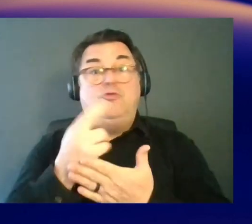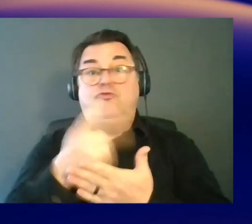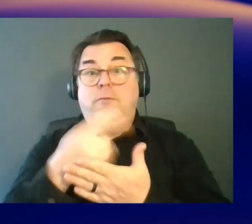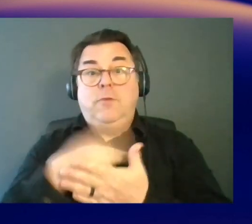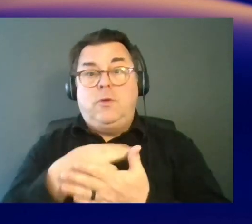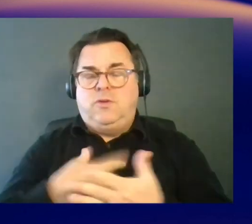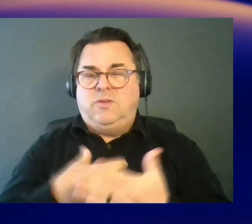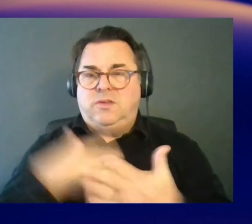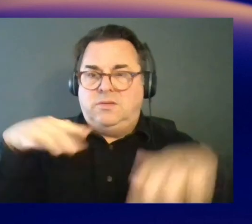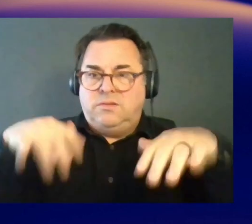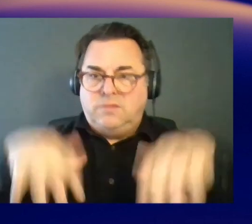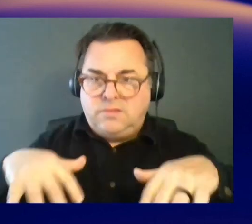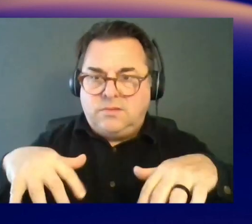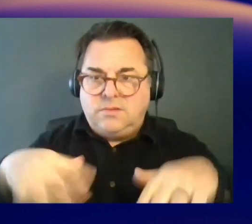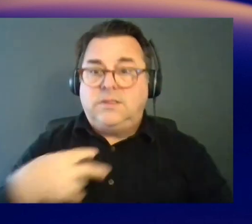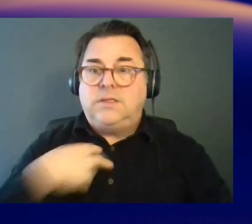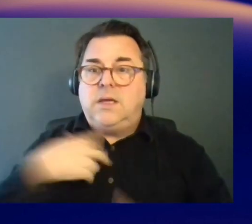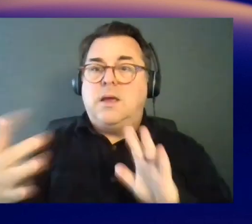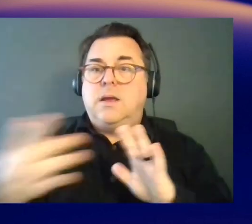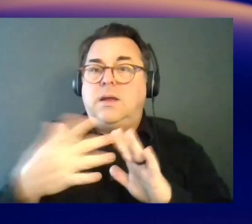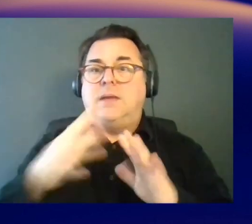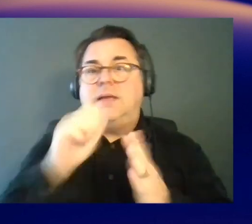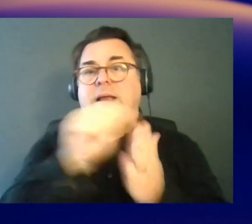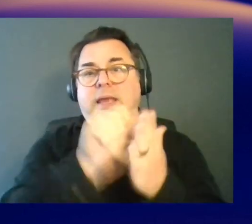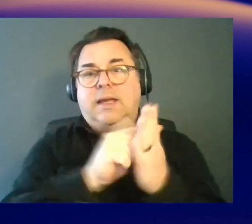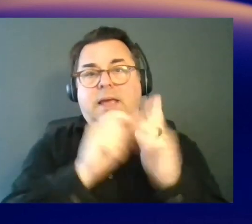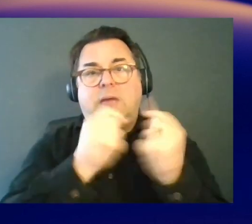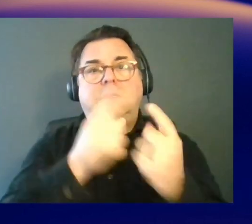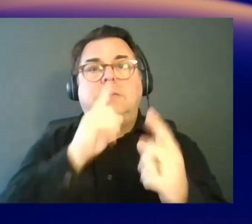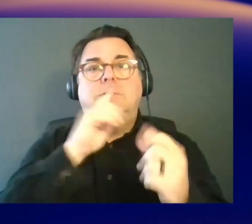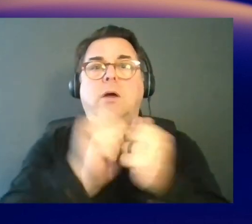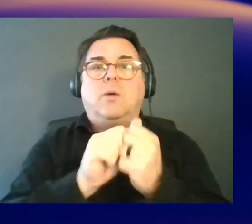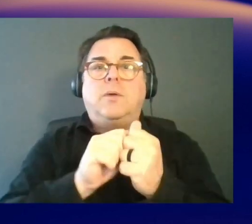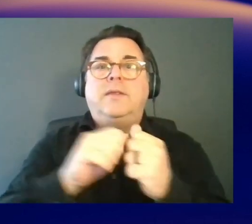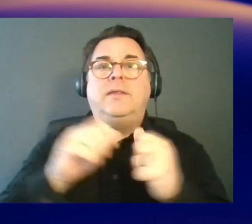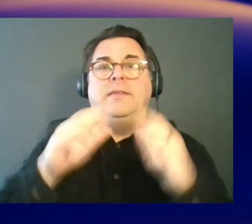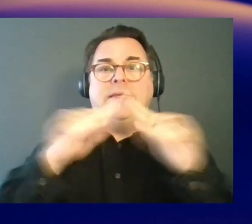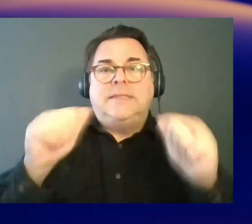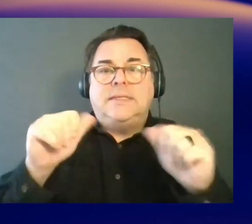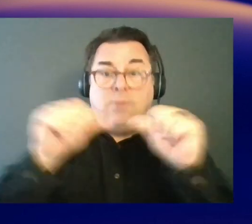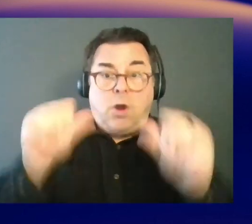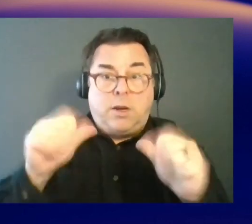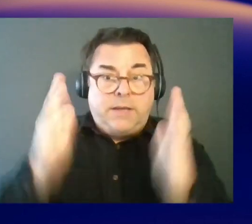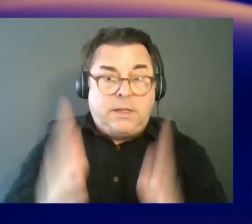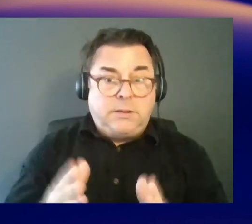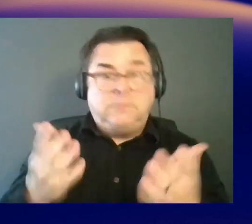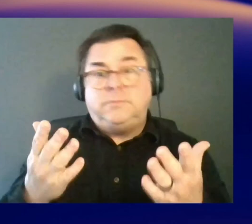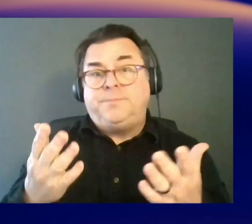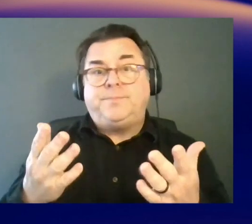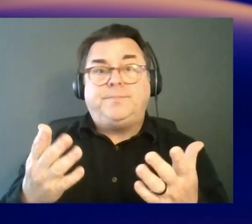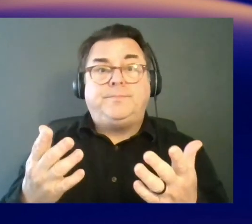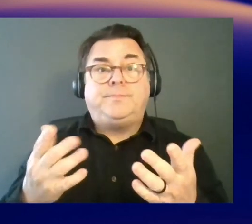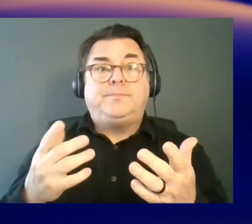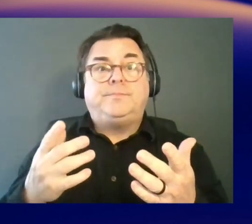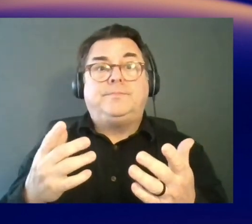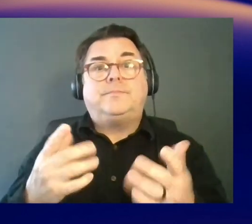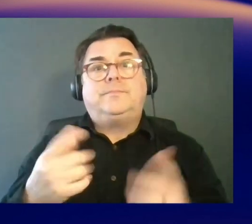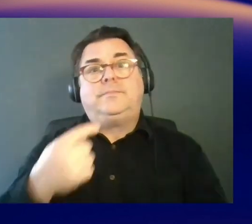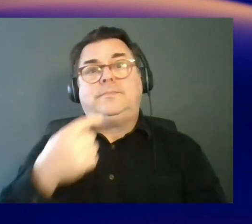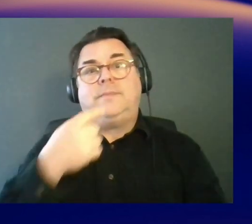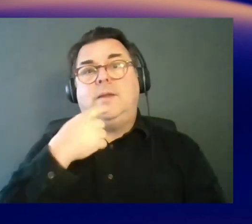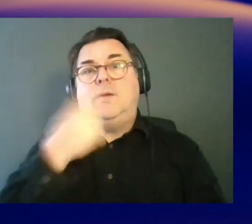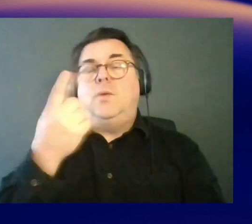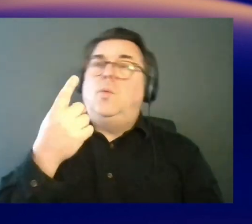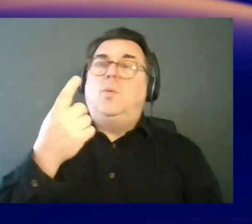stuck, you know, contact your account team, talk to your solutions architects. We've done a lot of these. I'll say one word of